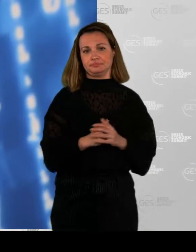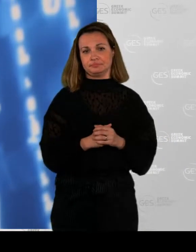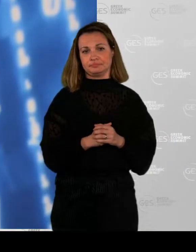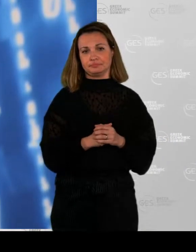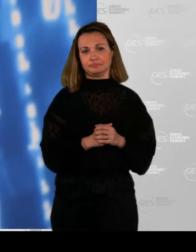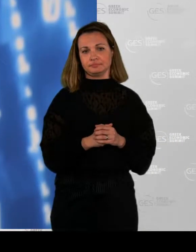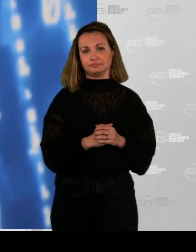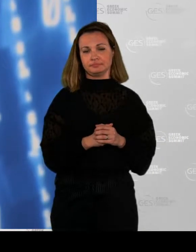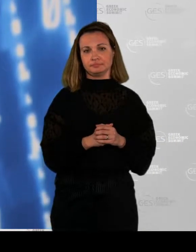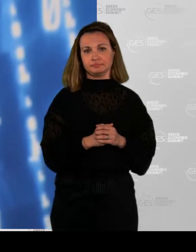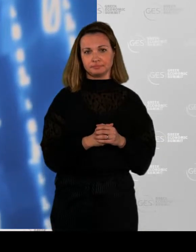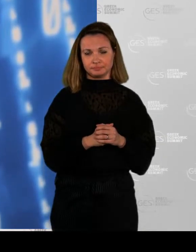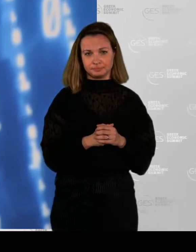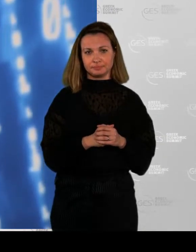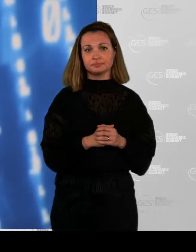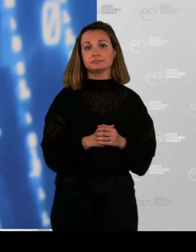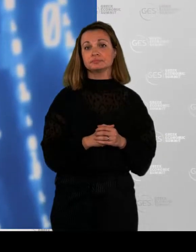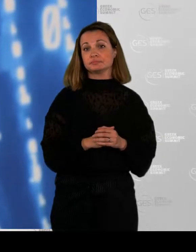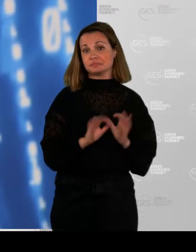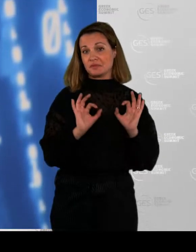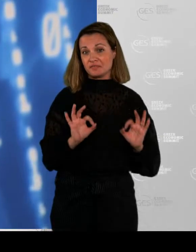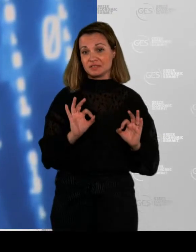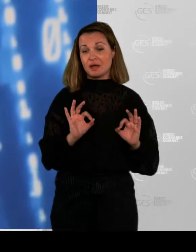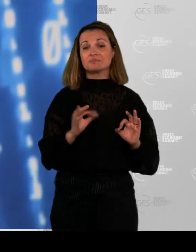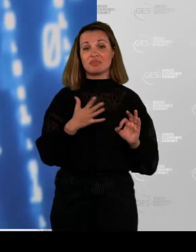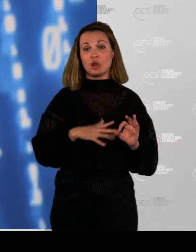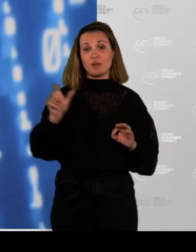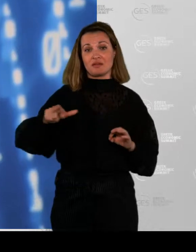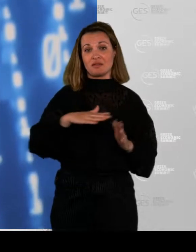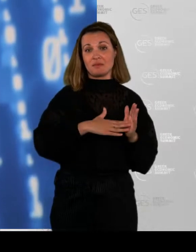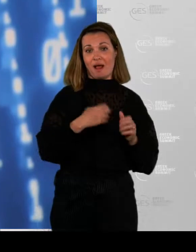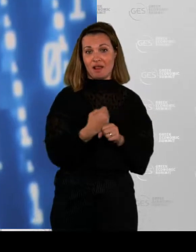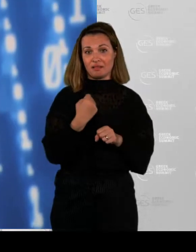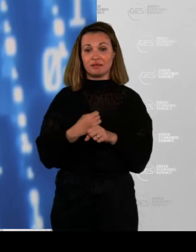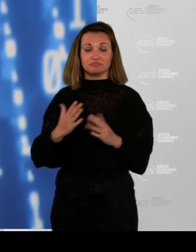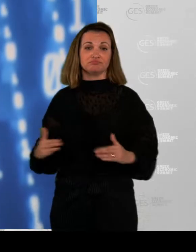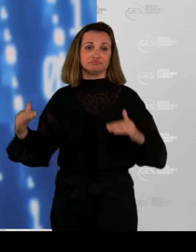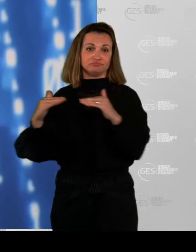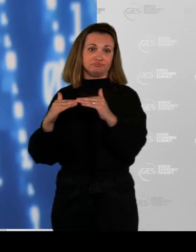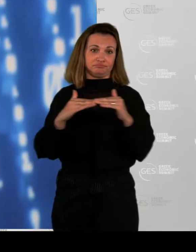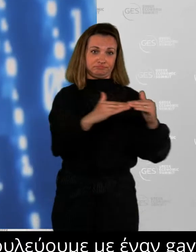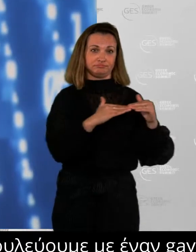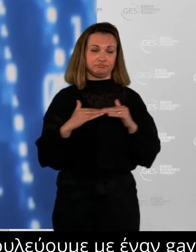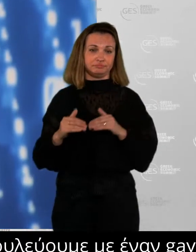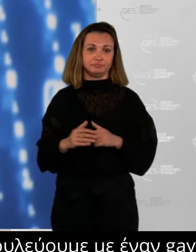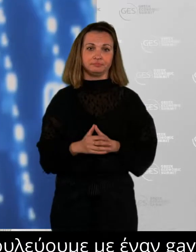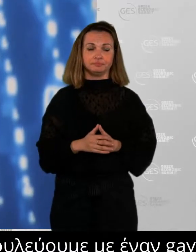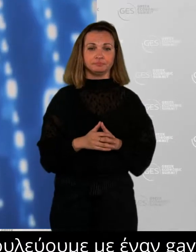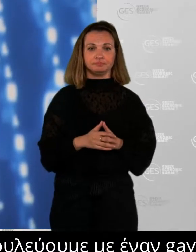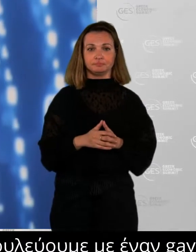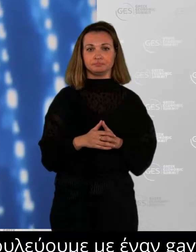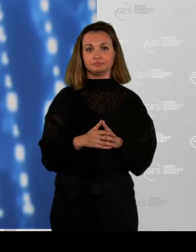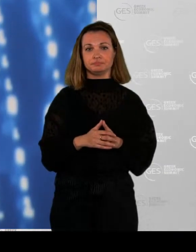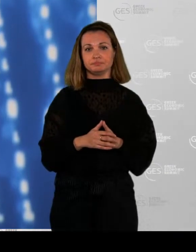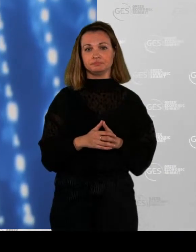a fair and equal way with them? And I guess my kind of last bit is we cannot forget and underestimate the fact that